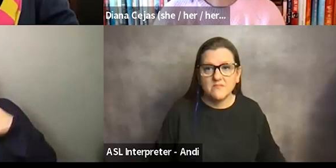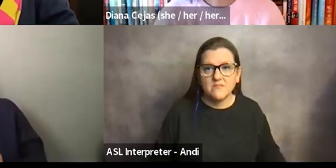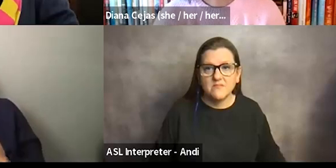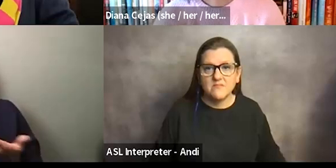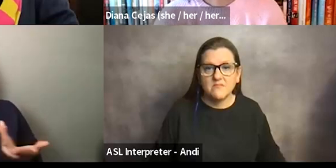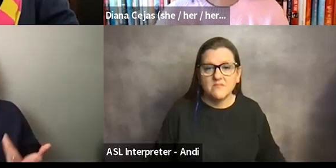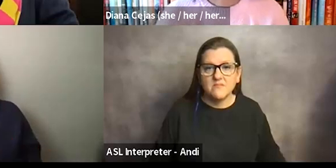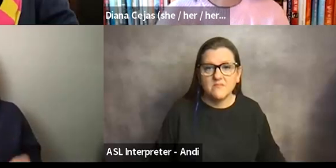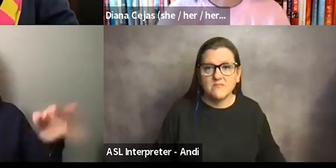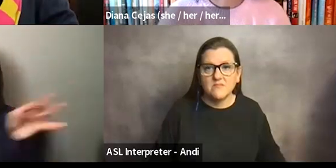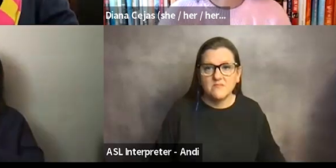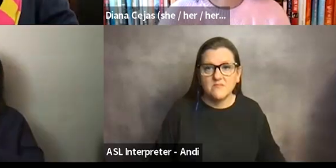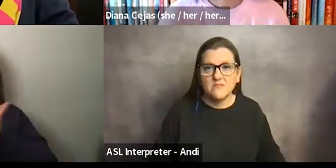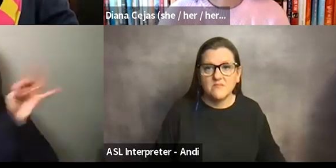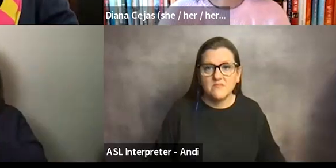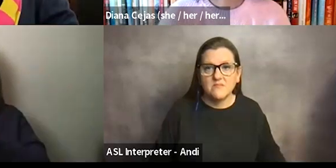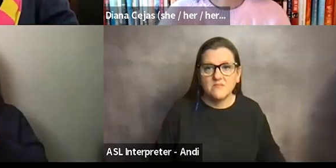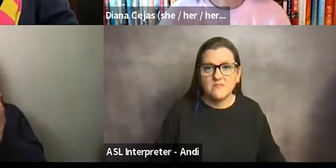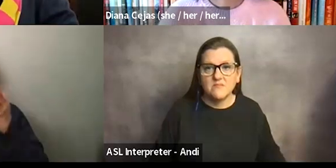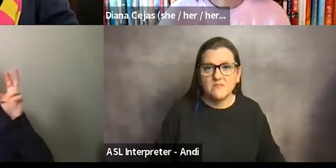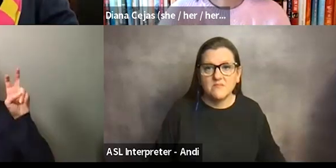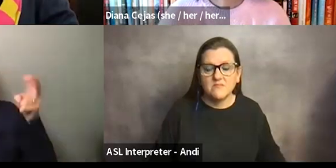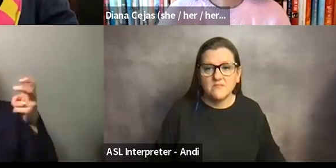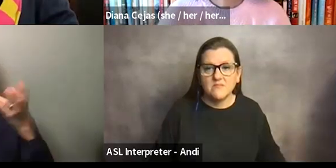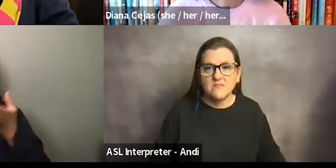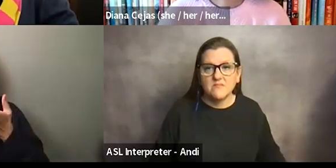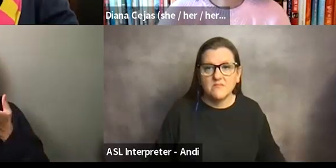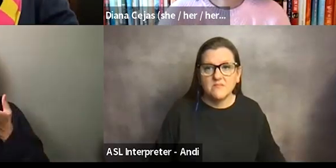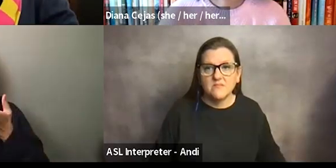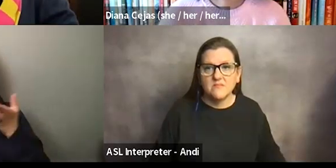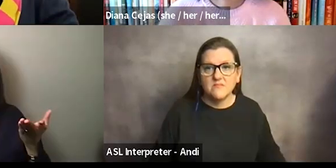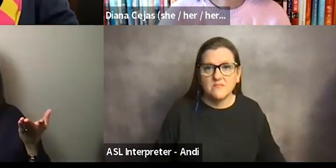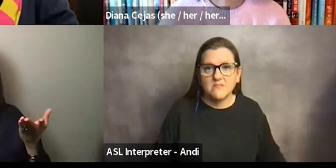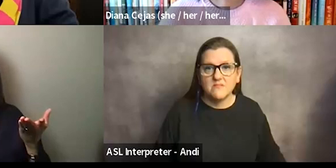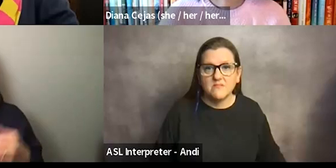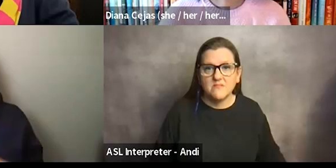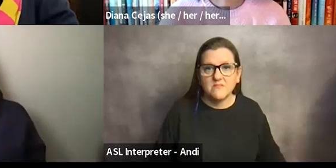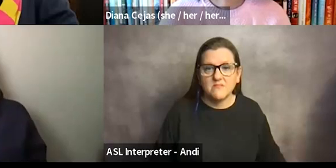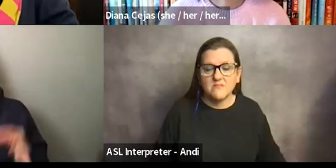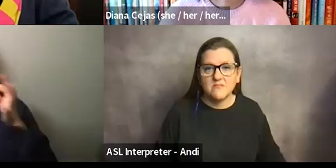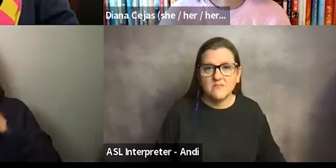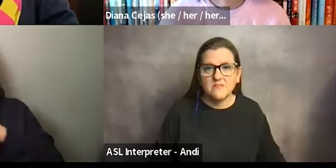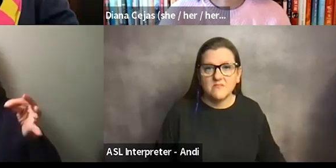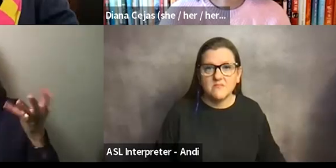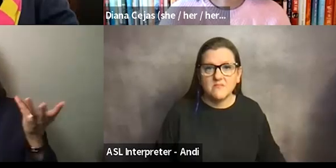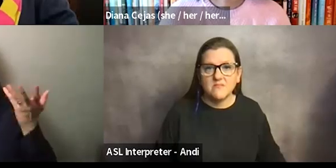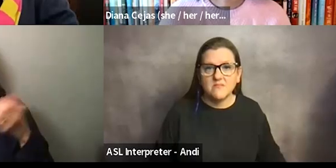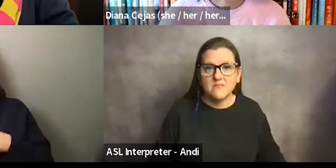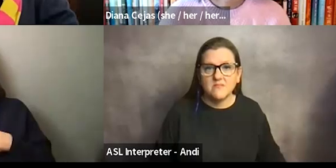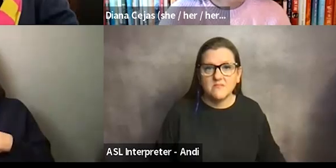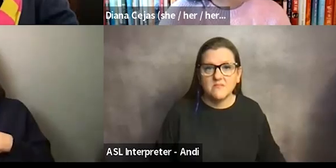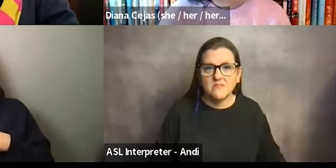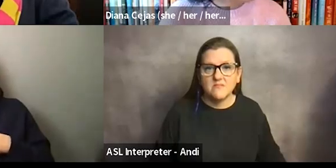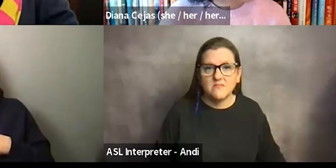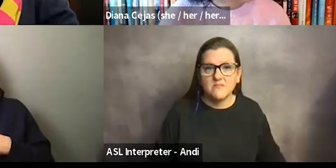to explain what the issue is and what you need, um, versus just kind of trying to, uh, struggle through it. So I think